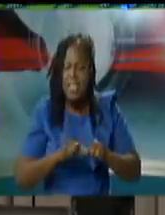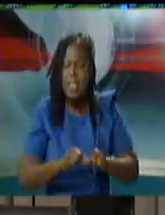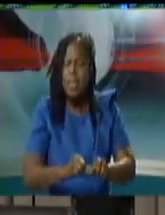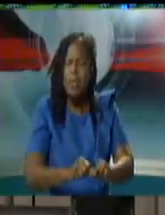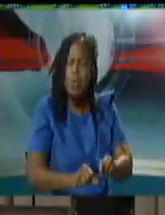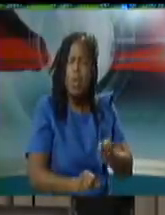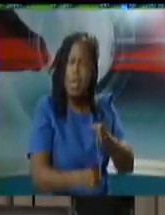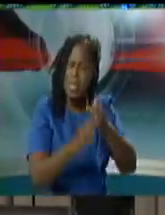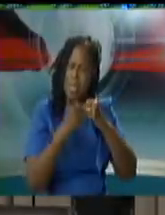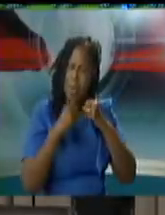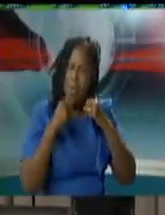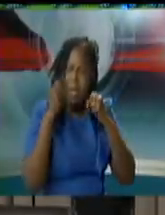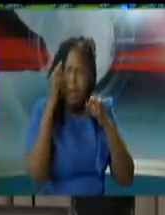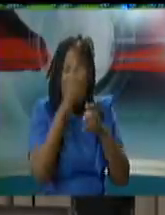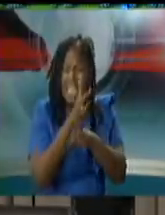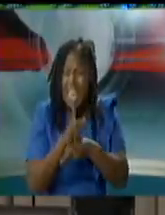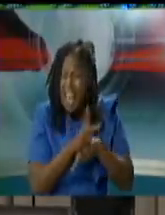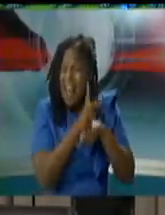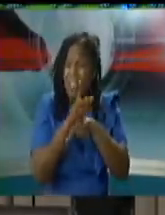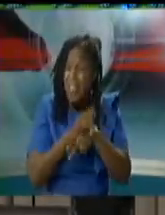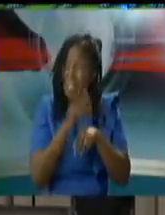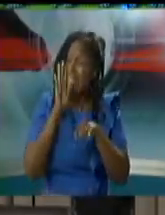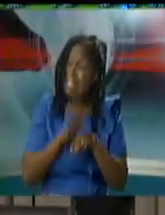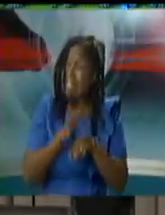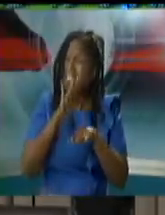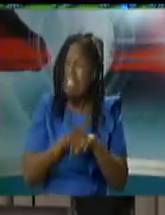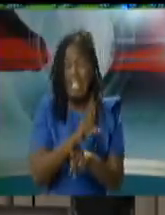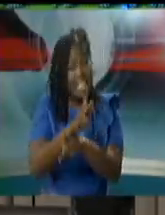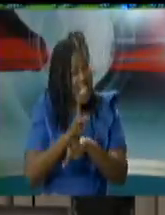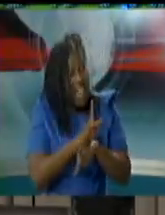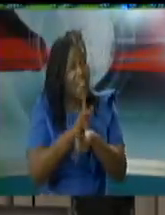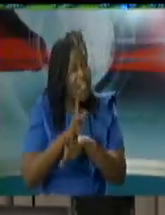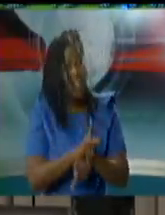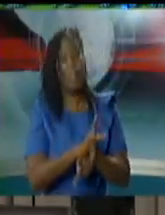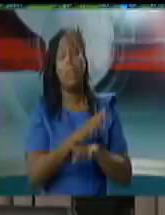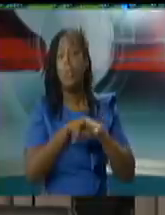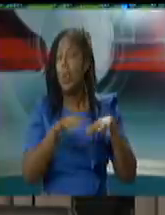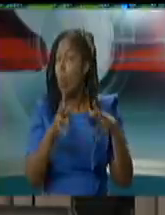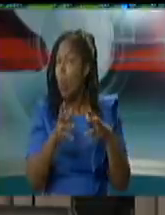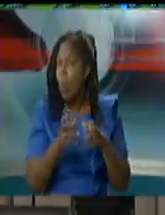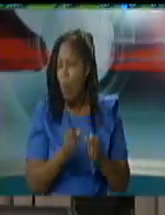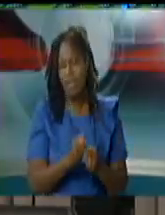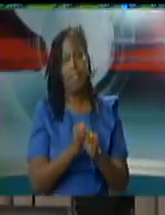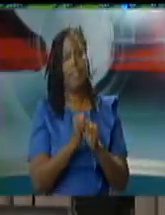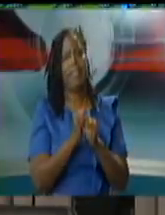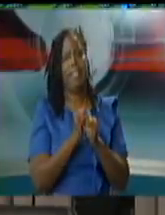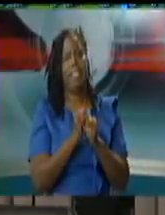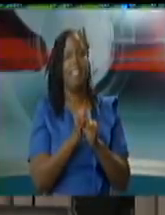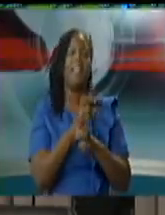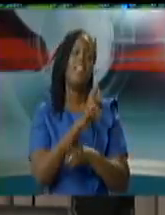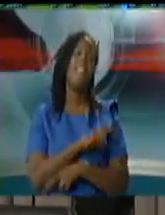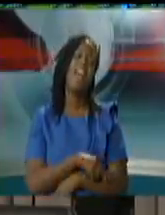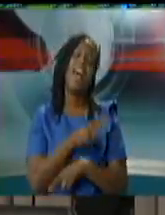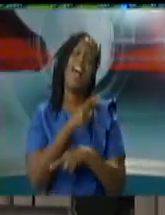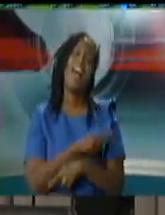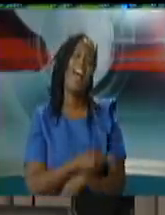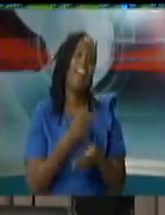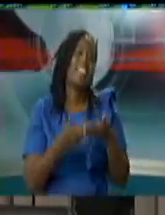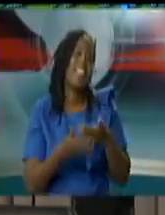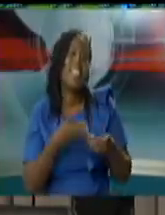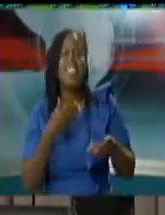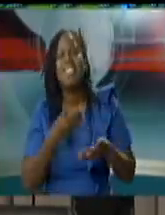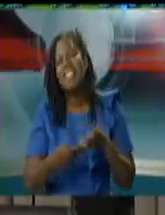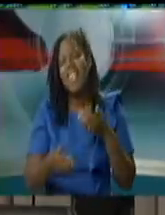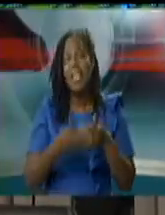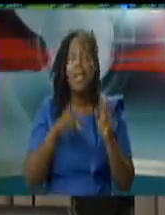tells you that once a country starts to retreat from these social distancing measures and hygiene